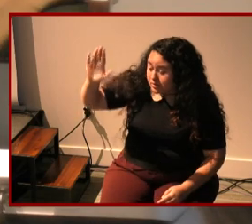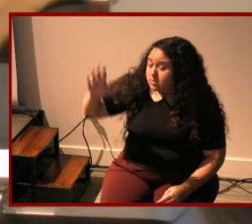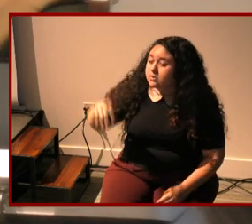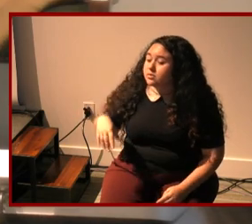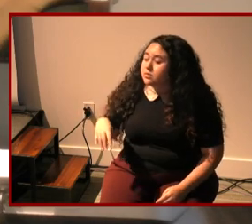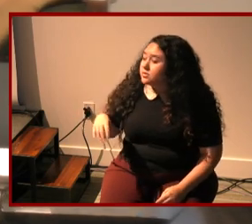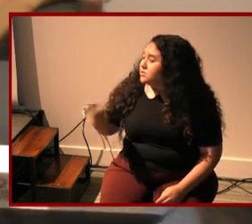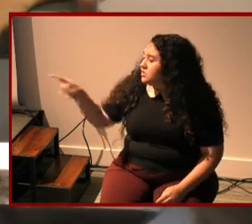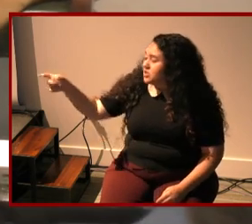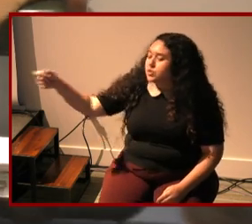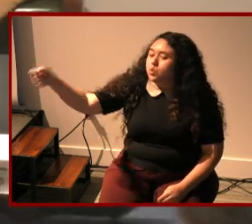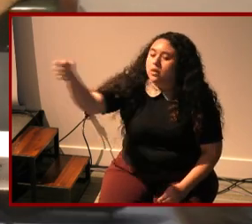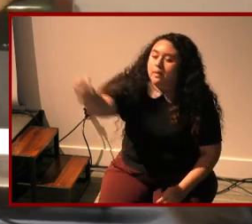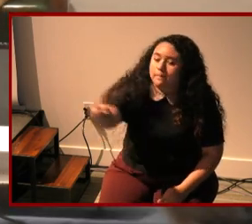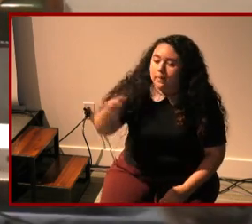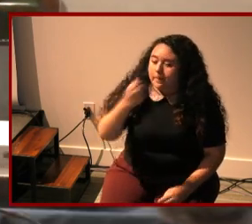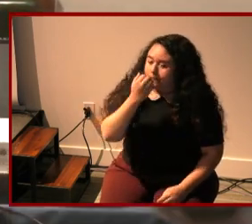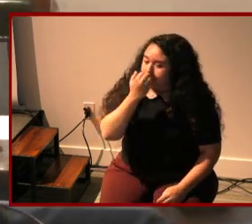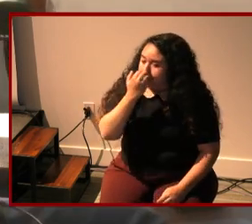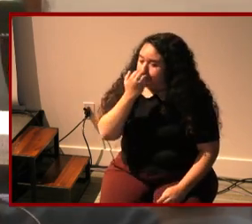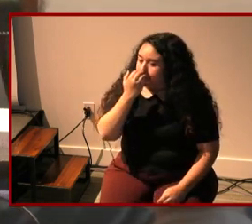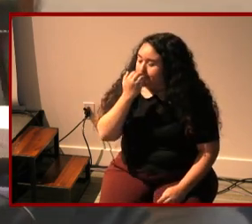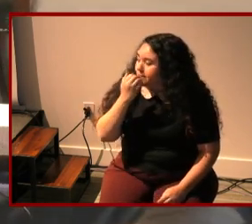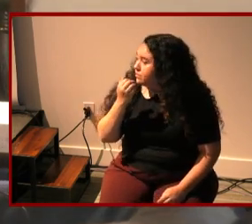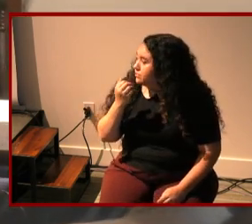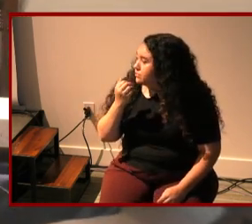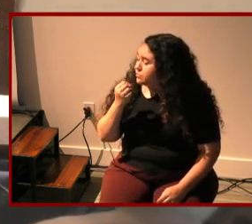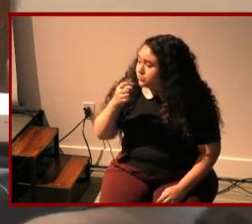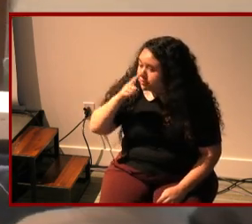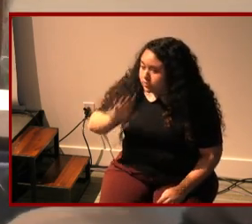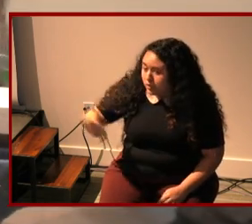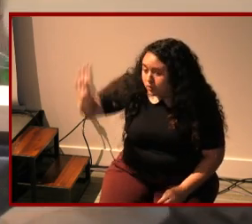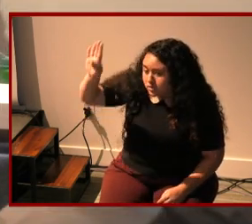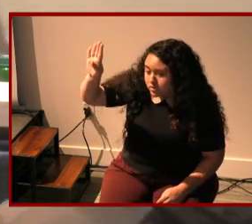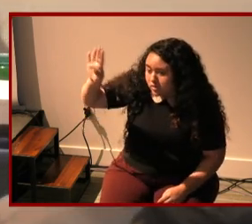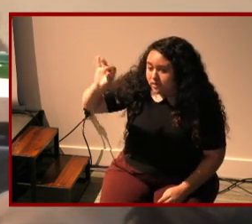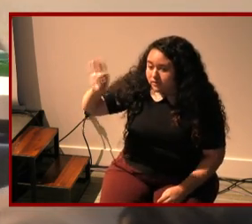is going to come around with the mic for y'all can you raise your hand again